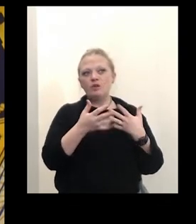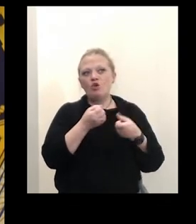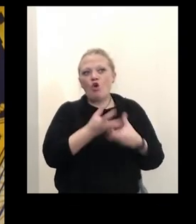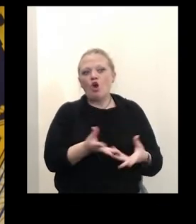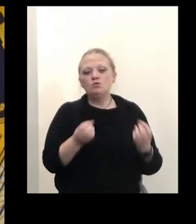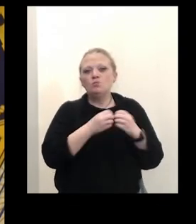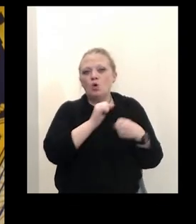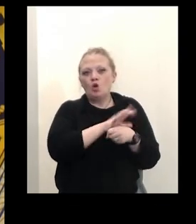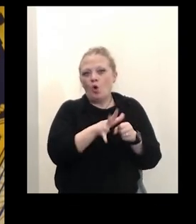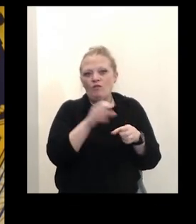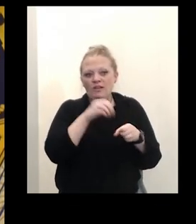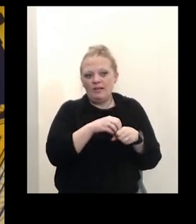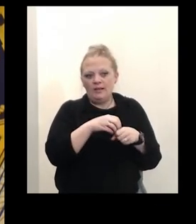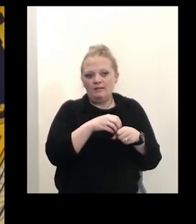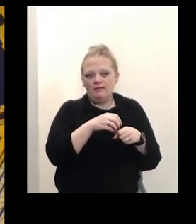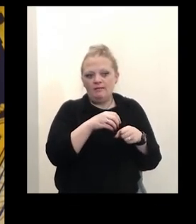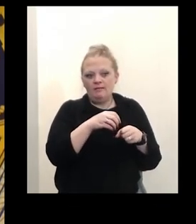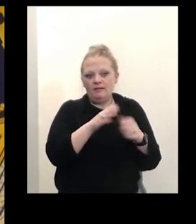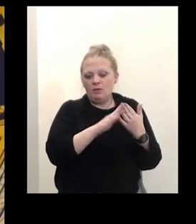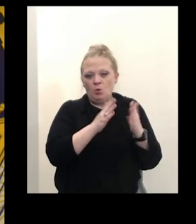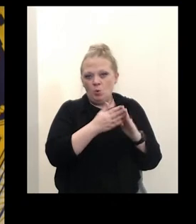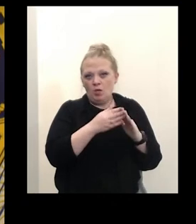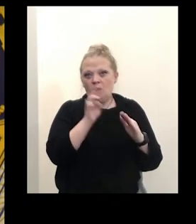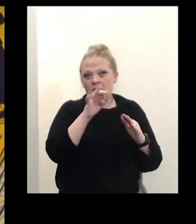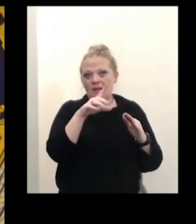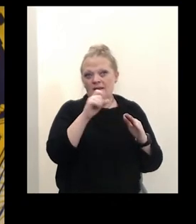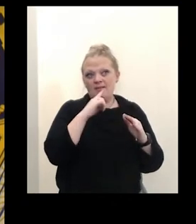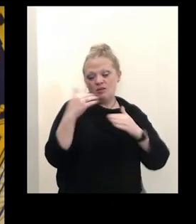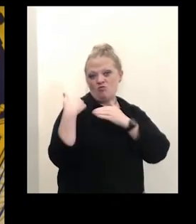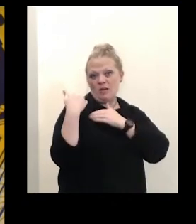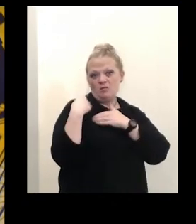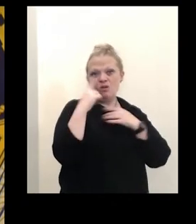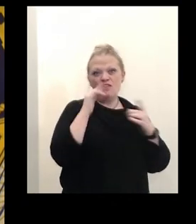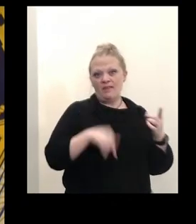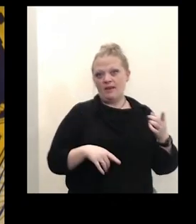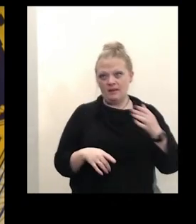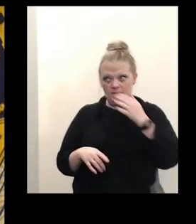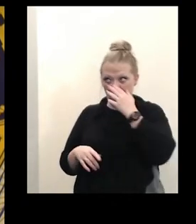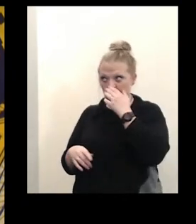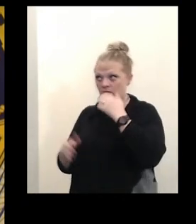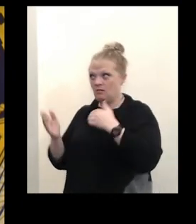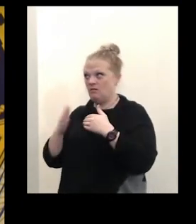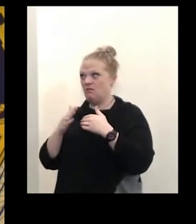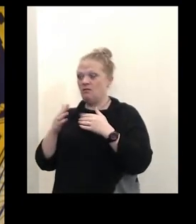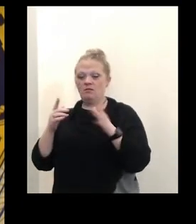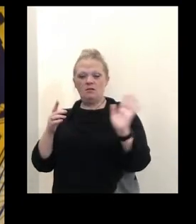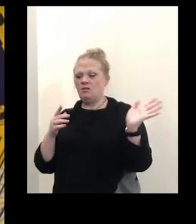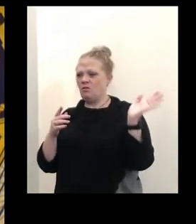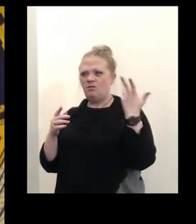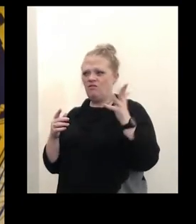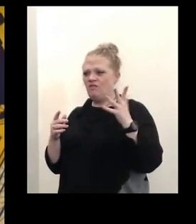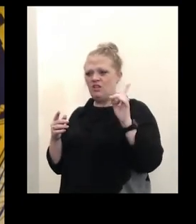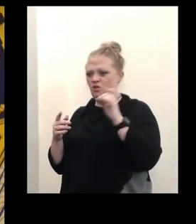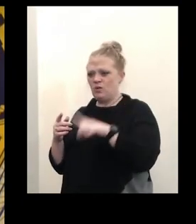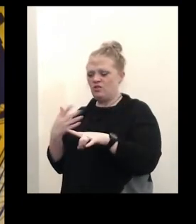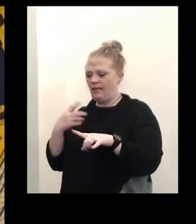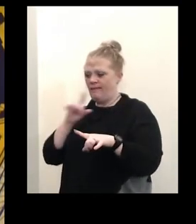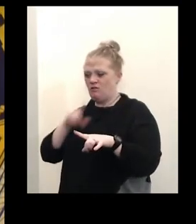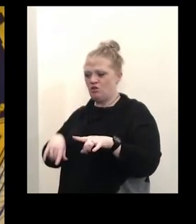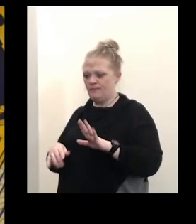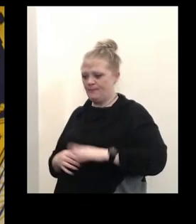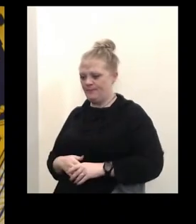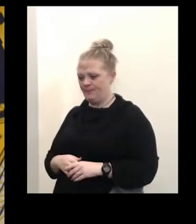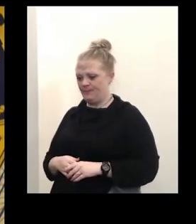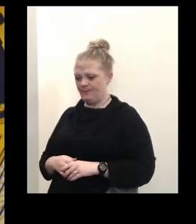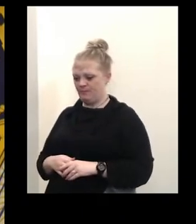be held responsible for that next comment next you had your question tim we answered it uh